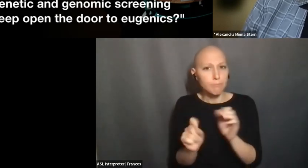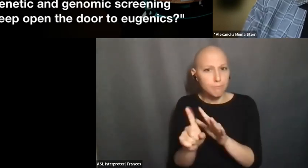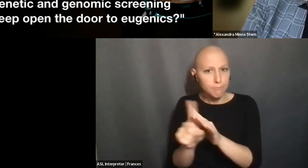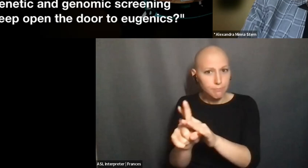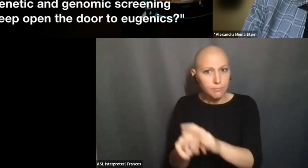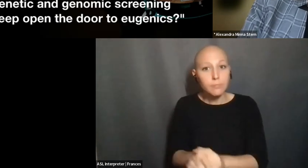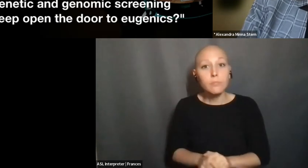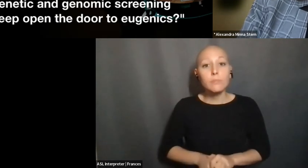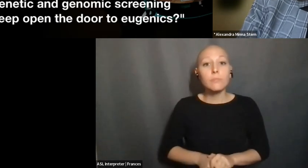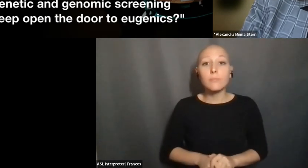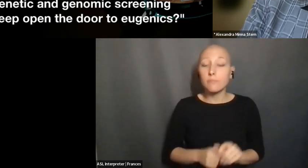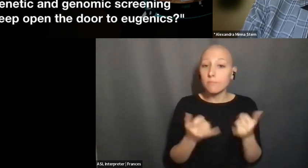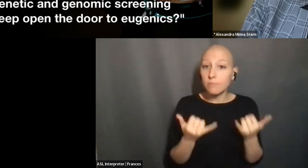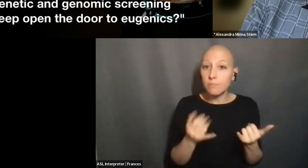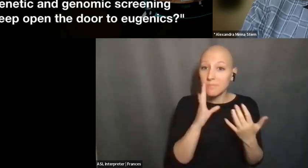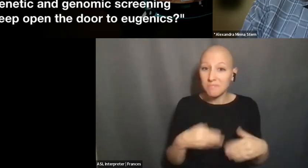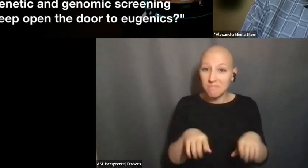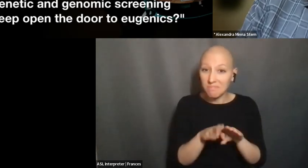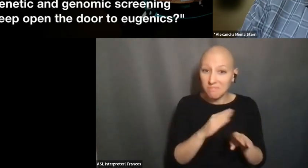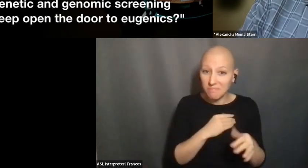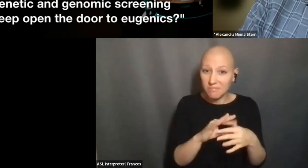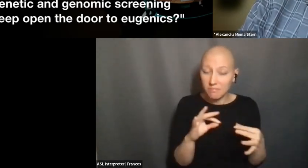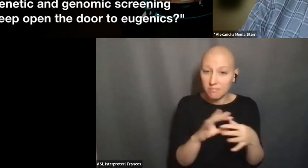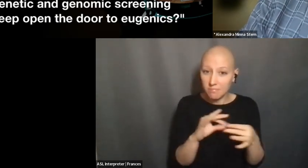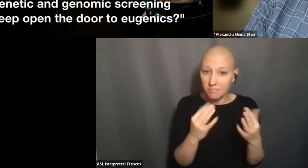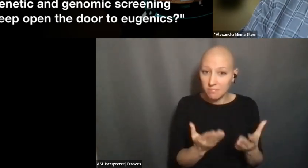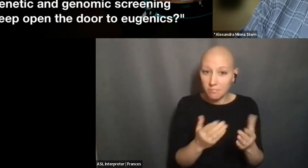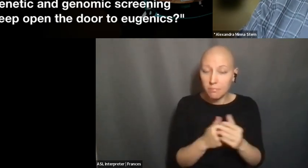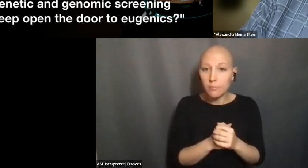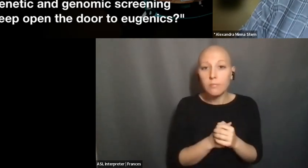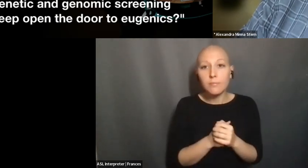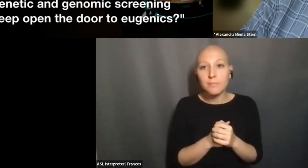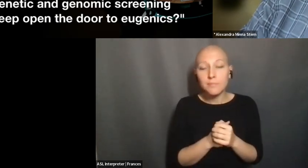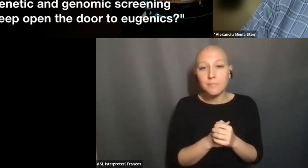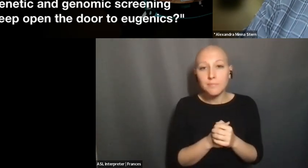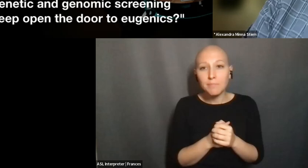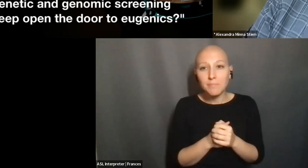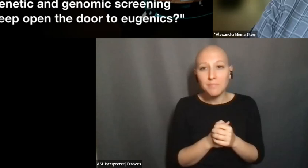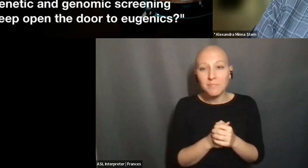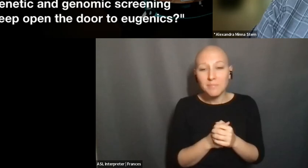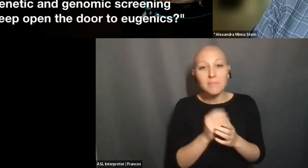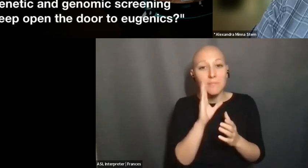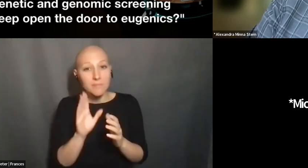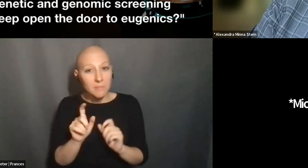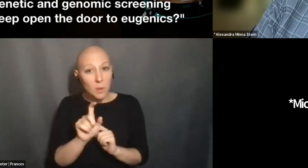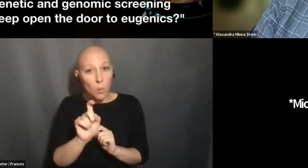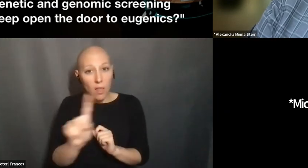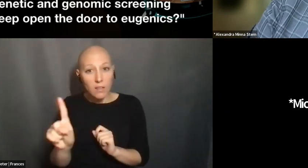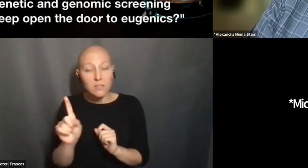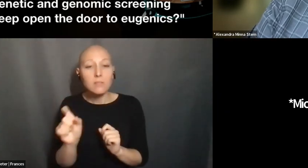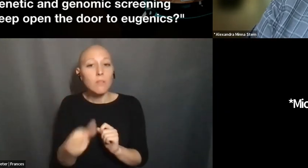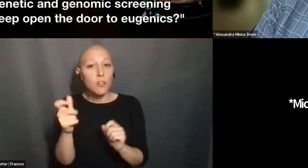WITH THAT, I WILL CLOSE MY COMMENTS AND I WILL ASK THE OTHER PANELISTS